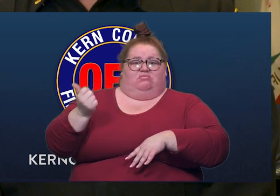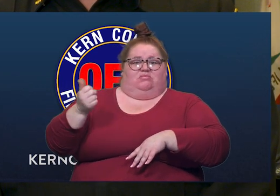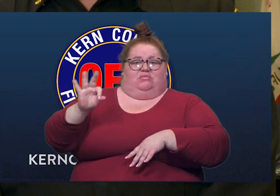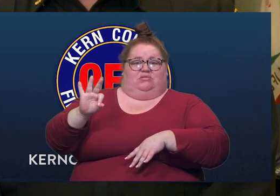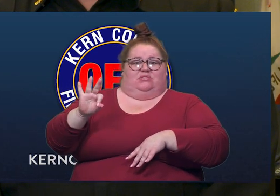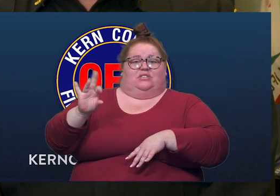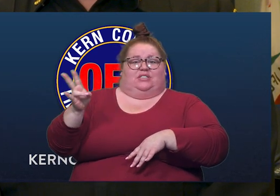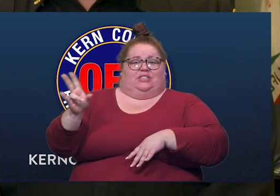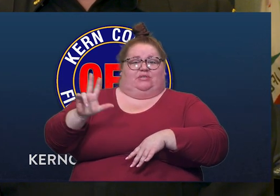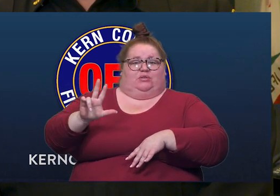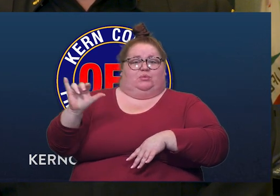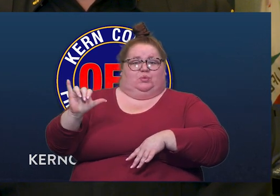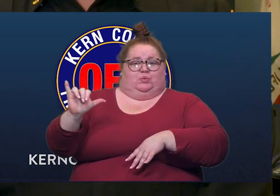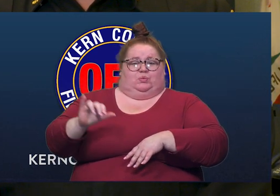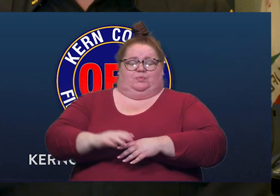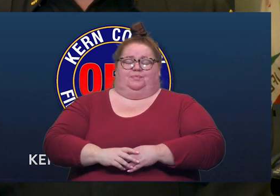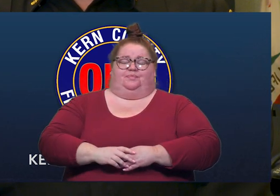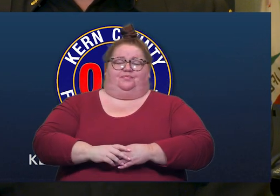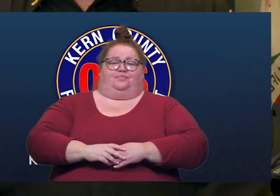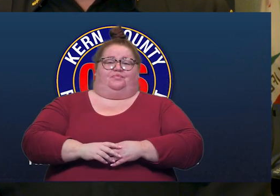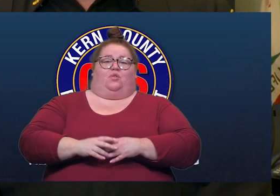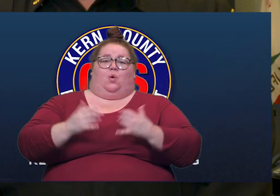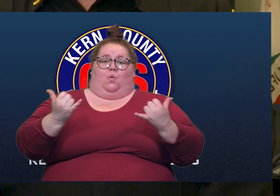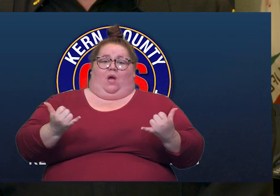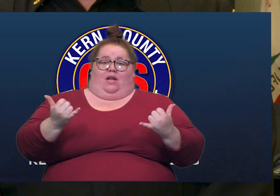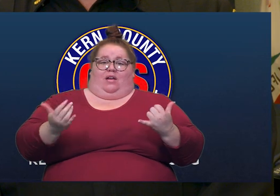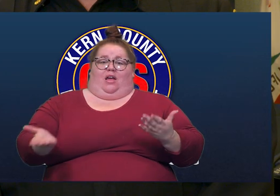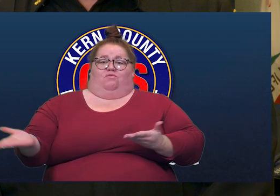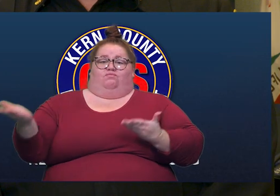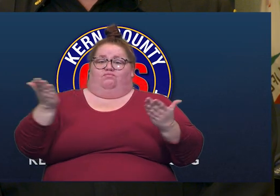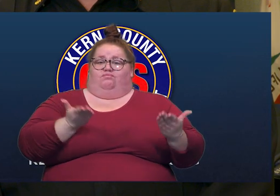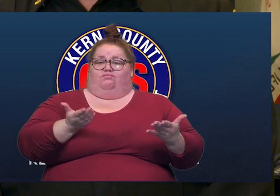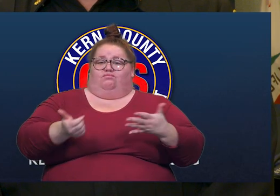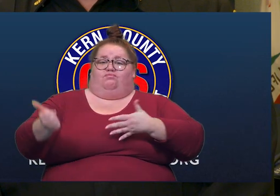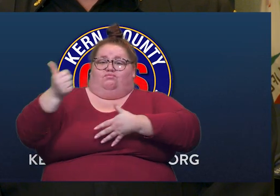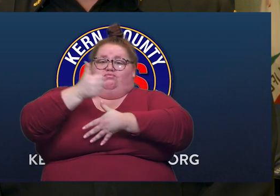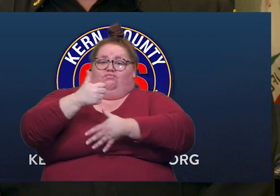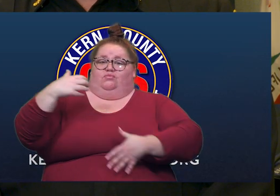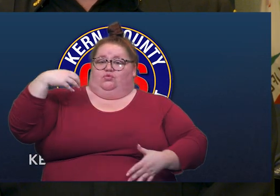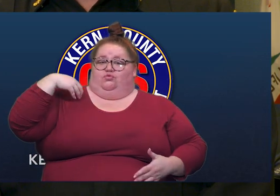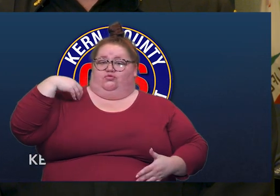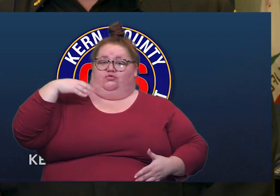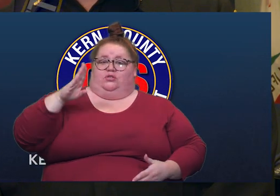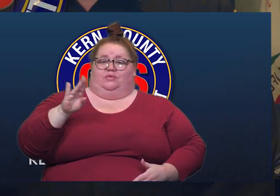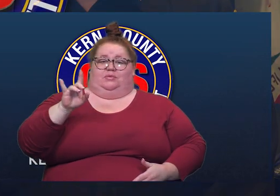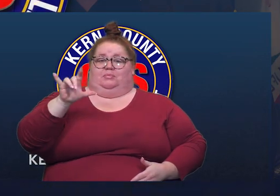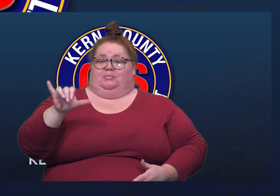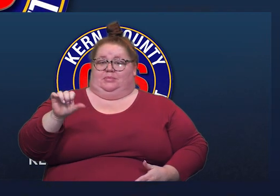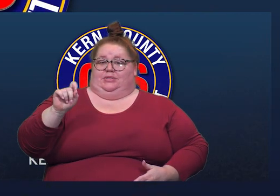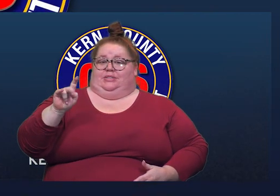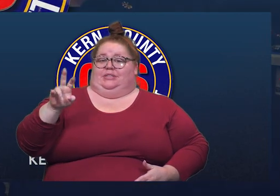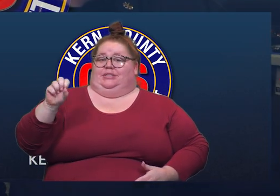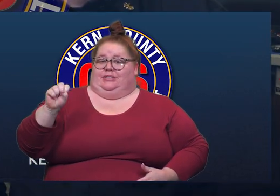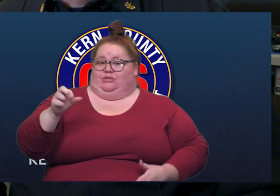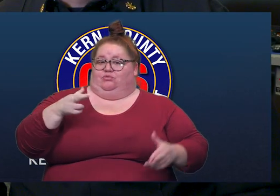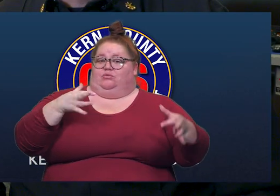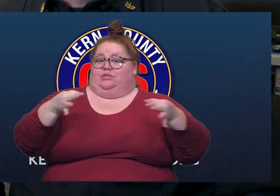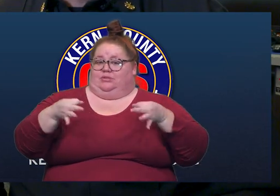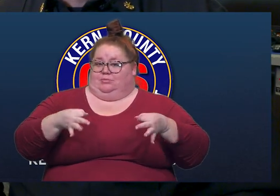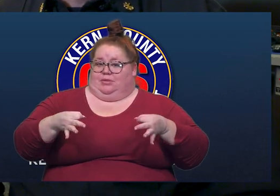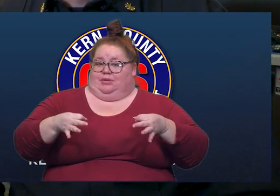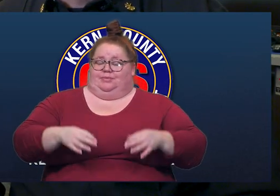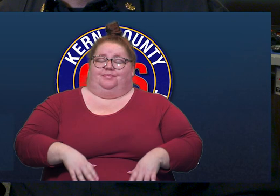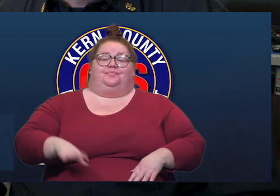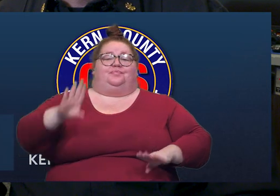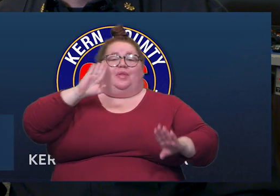I would like to bring on my Deputy Chief of Operations, Chief Billy Steers, to explain how water flows through Kern County. Hello everyone, Billy